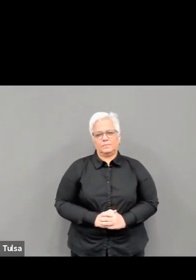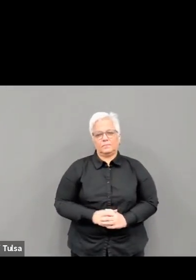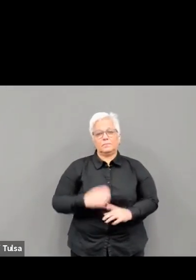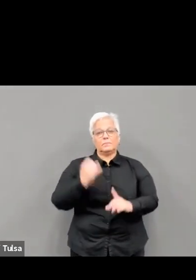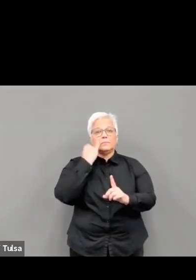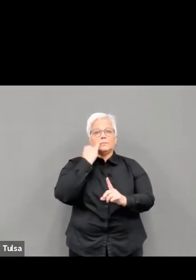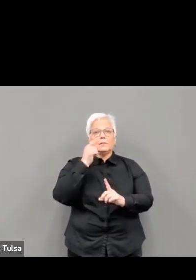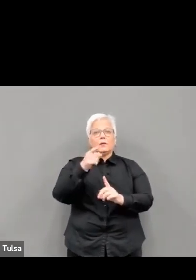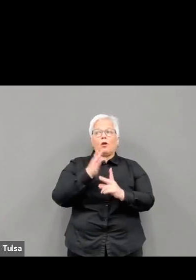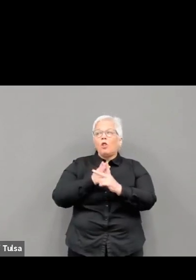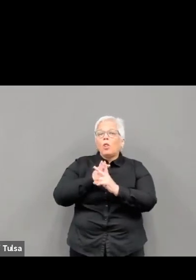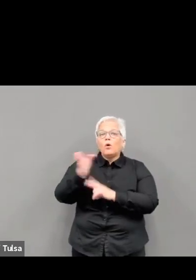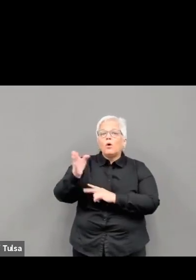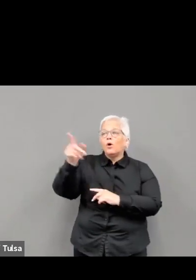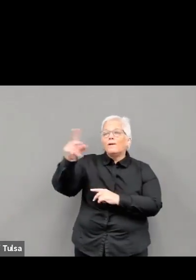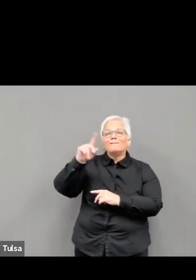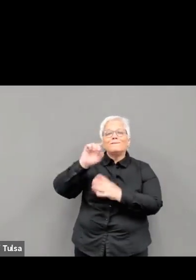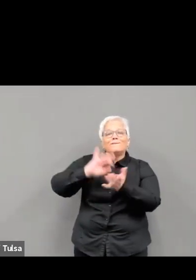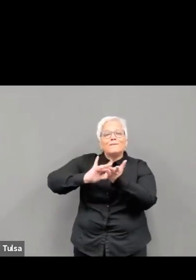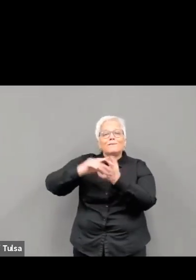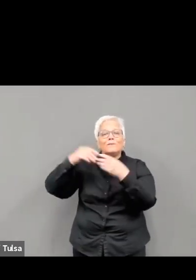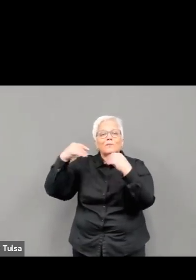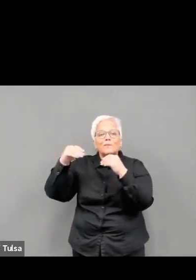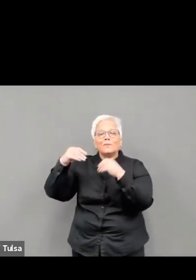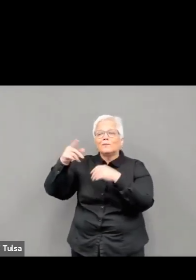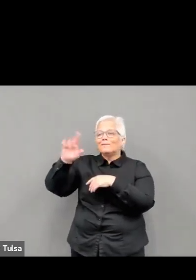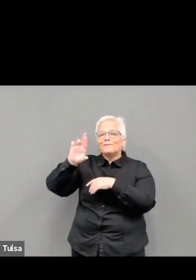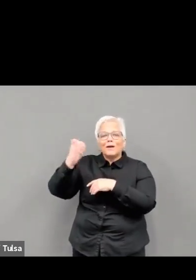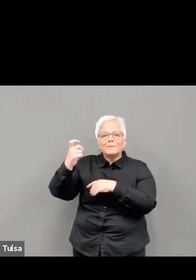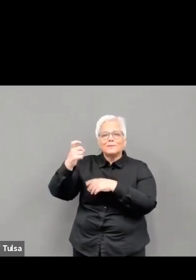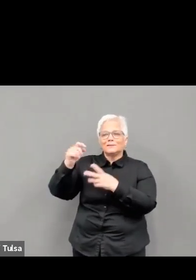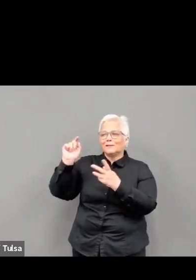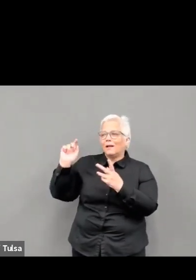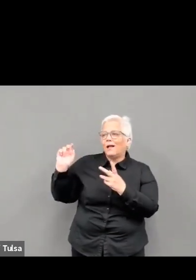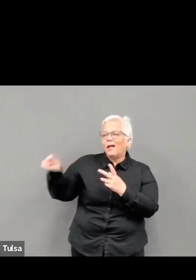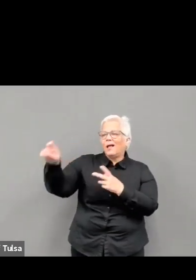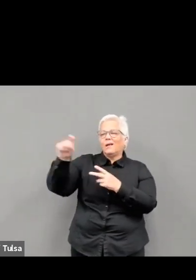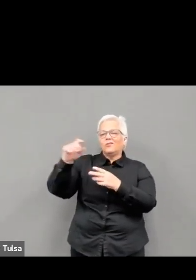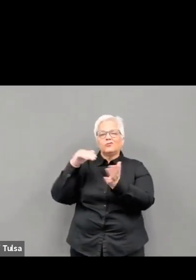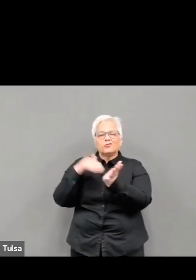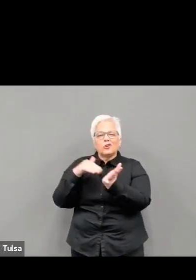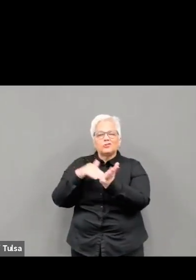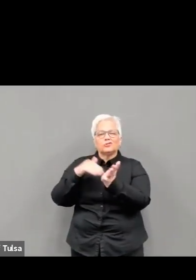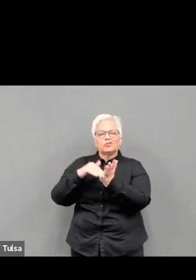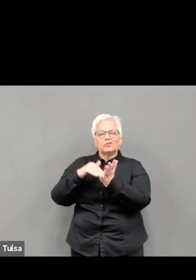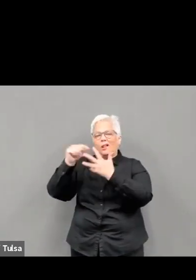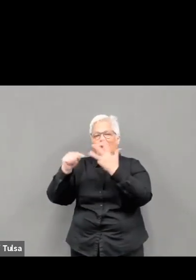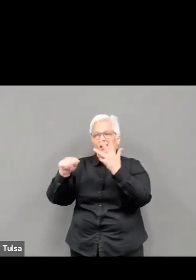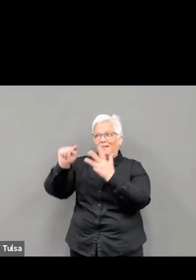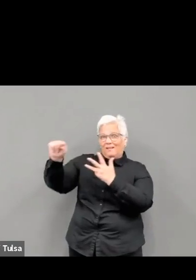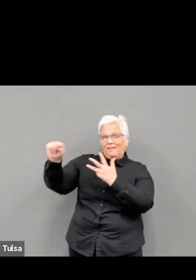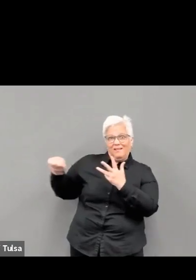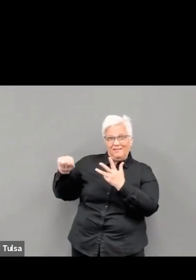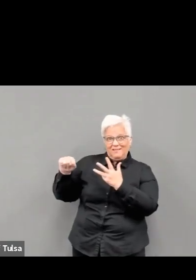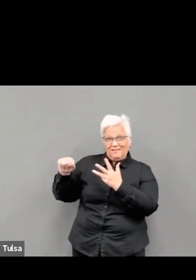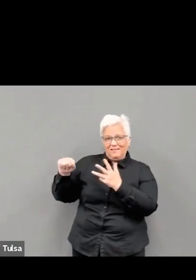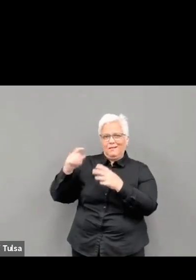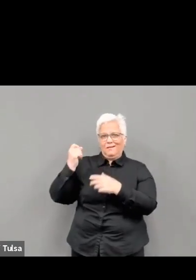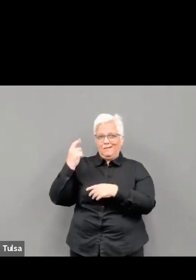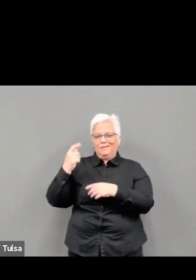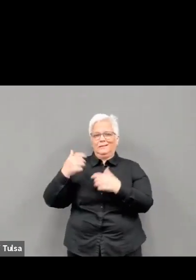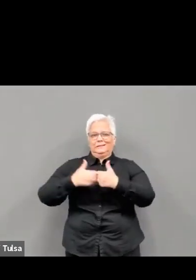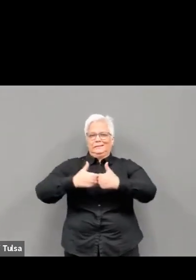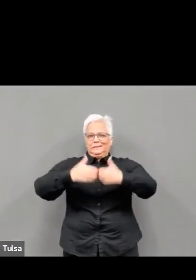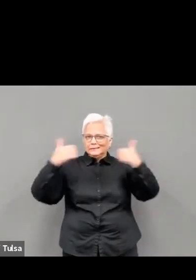.org or the Tulsa Health Department website to view additional vaccine locations and providers. You can also call us anytime,